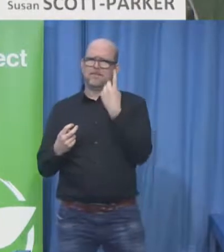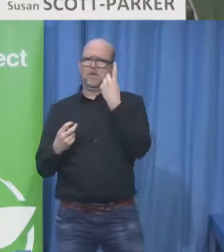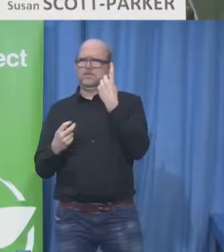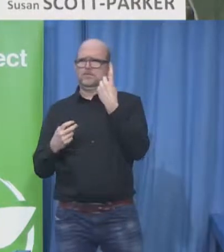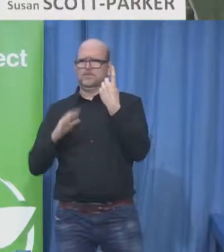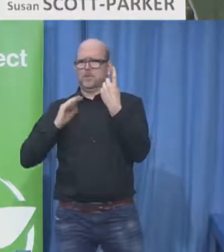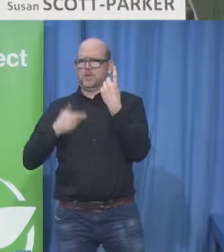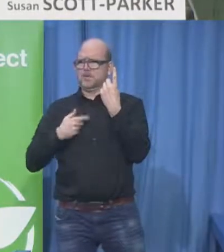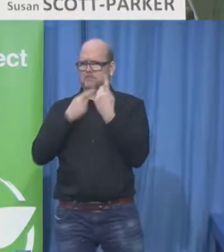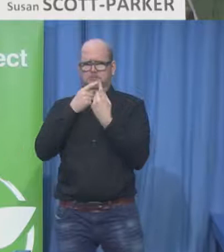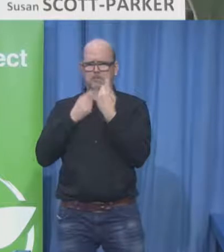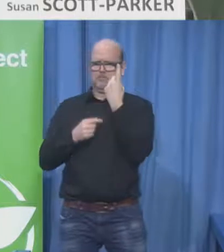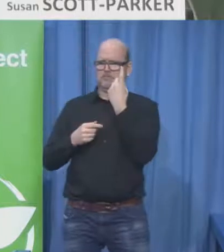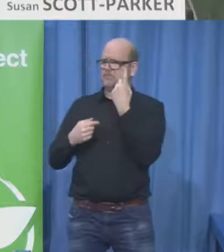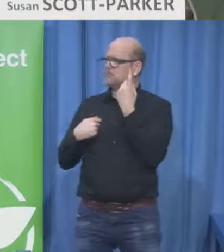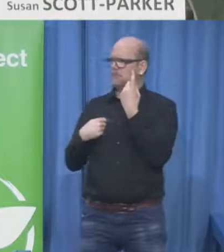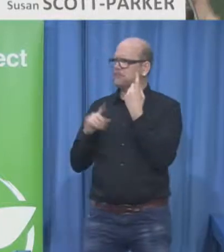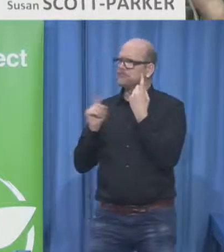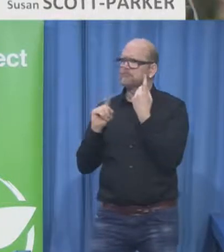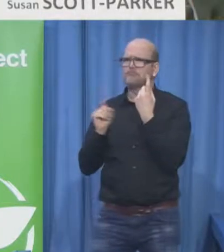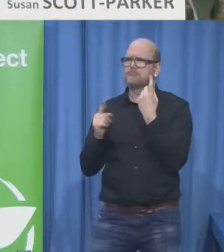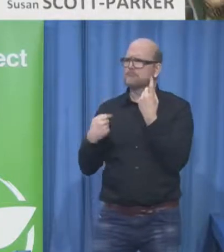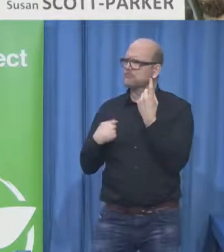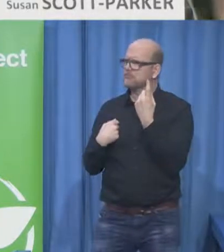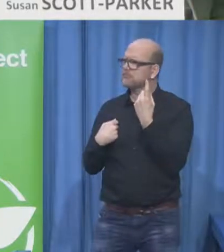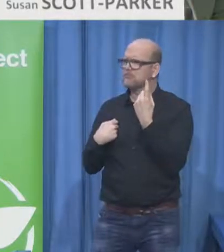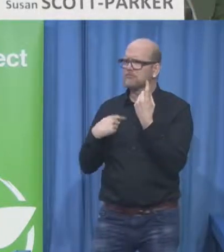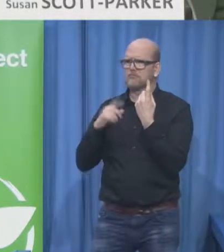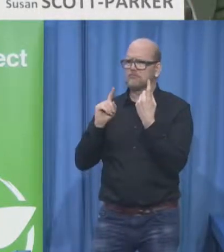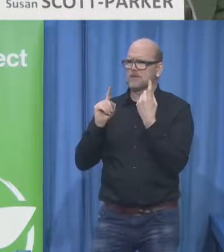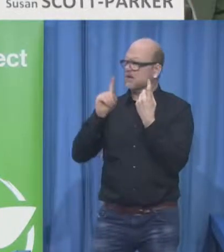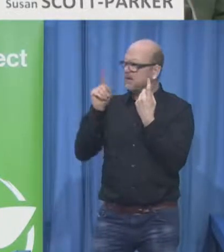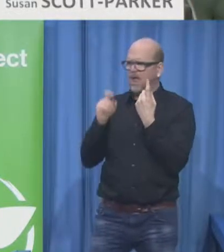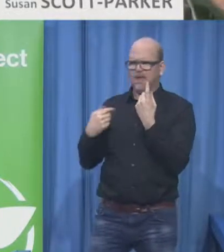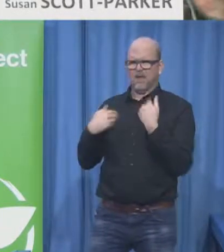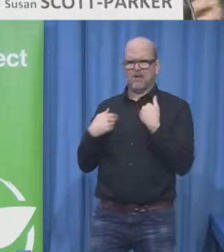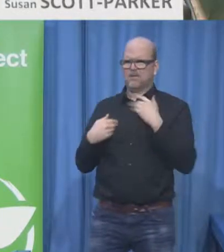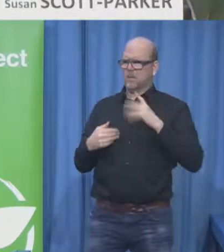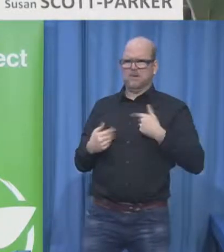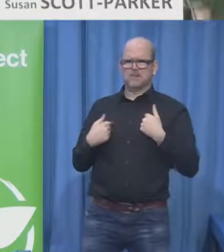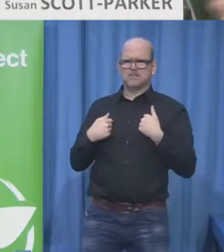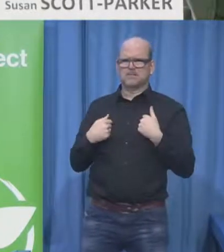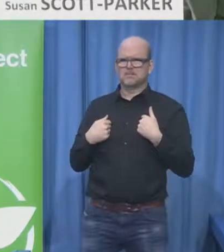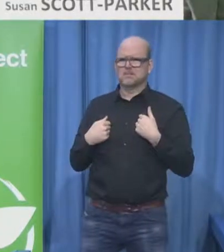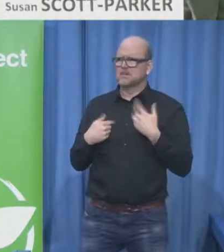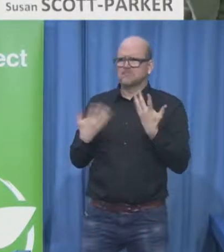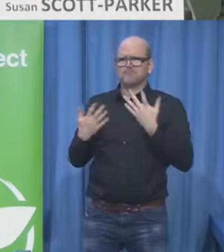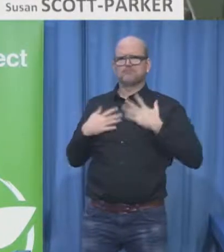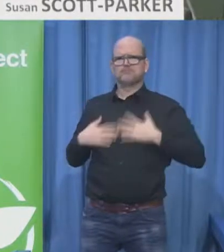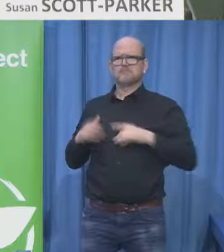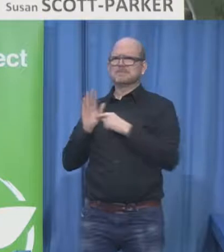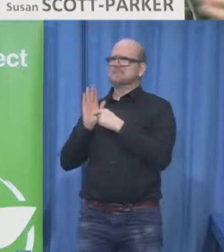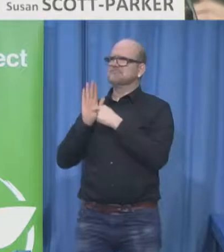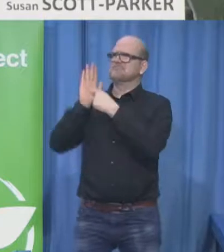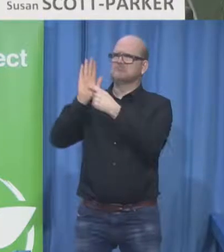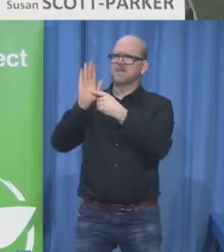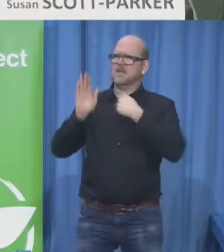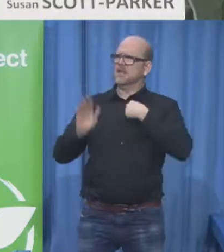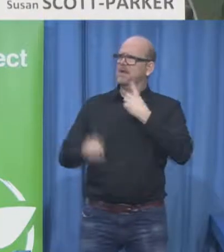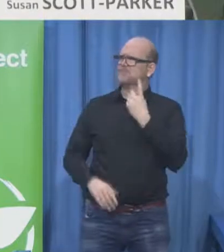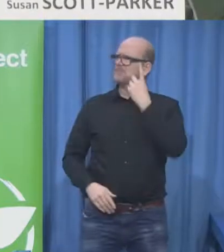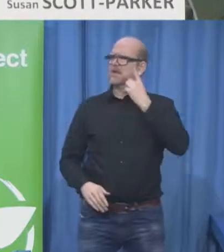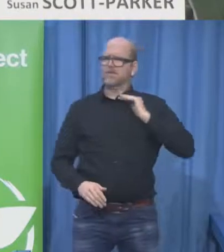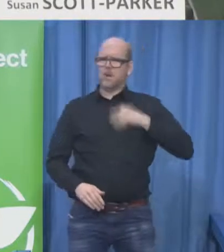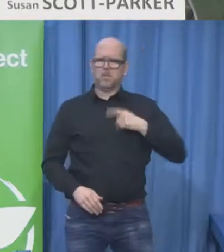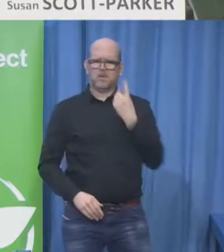idea that she was the only whole person what does that tell us about deep rooted assumptions running through and she was one of the good guys she wanted to get